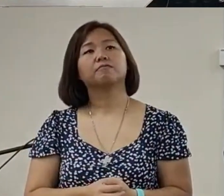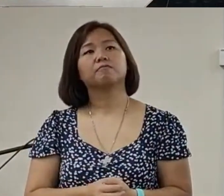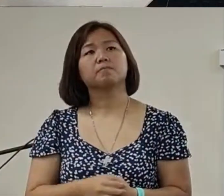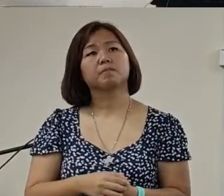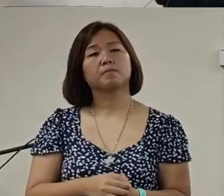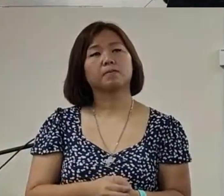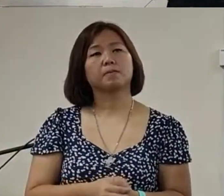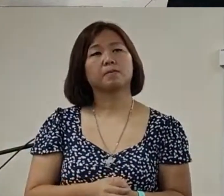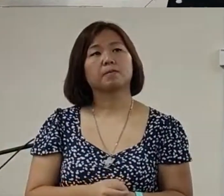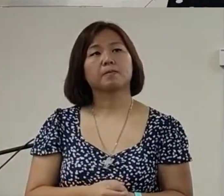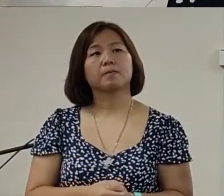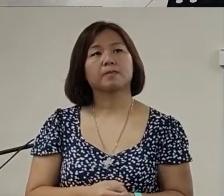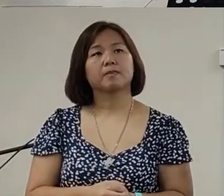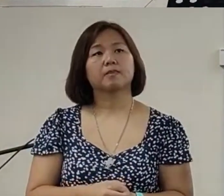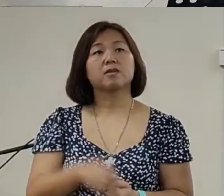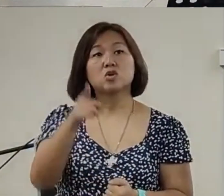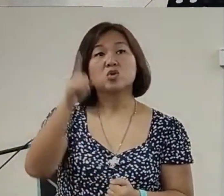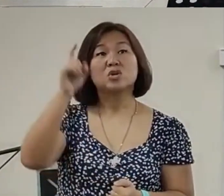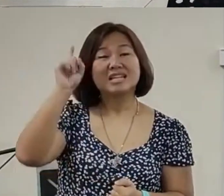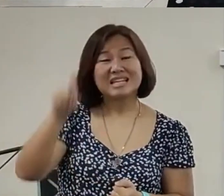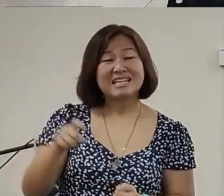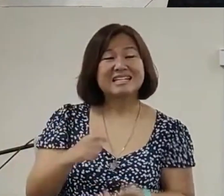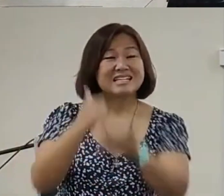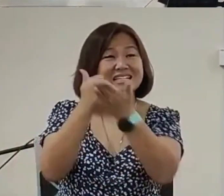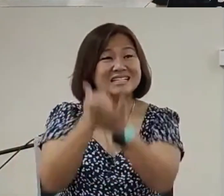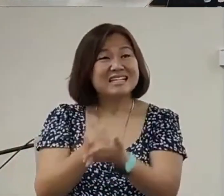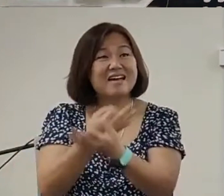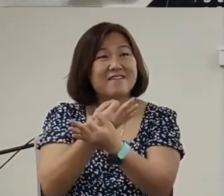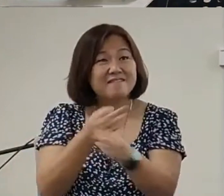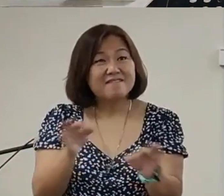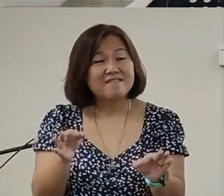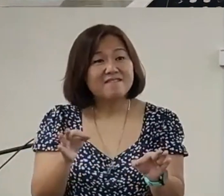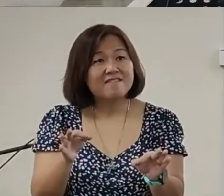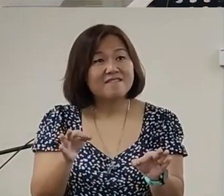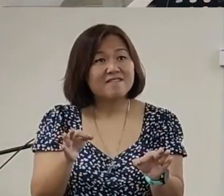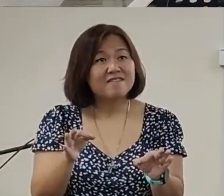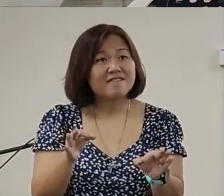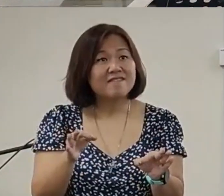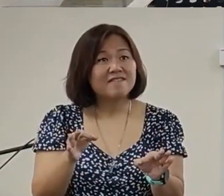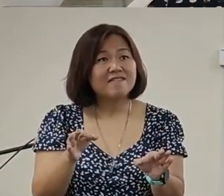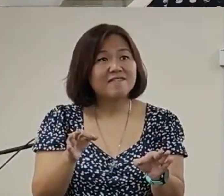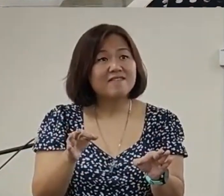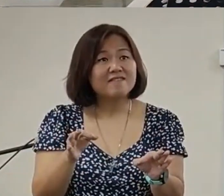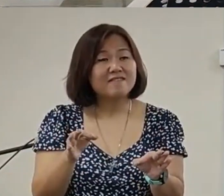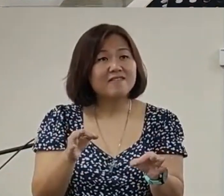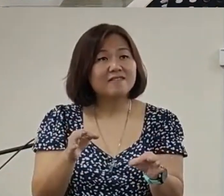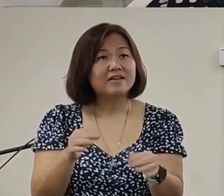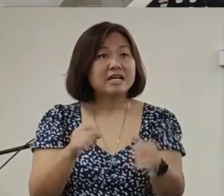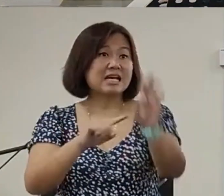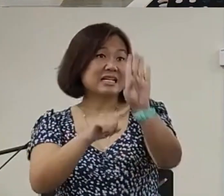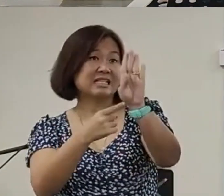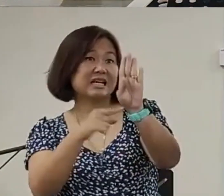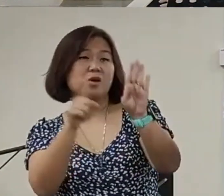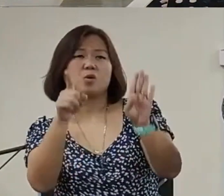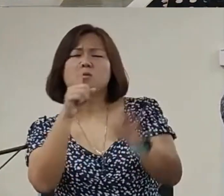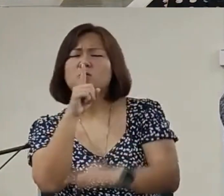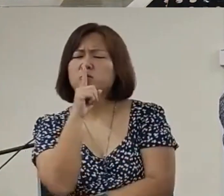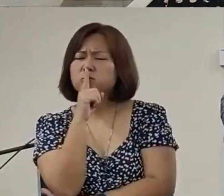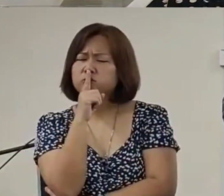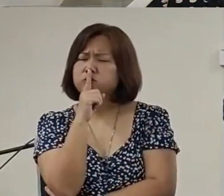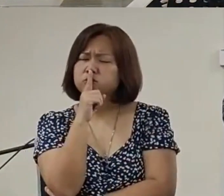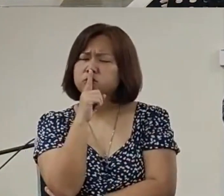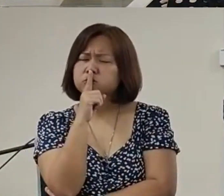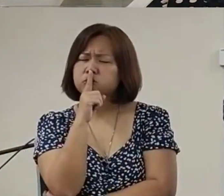You ask for itYou have to be set freeThe word begins withShut upShut up